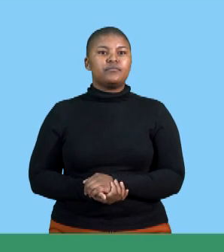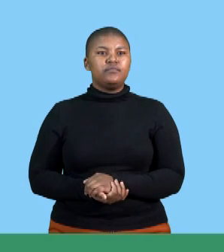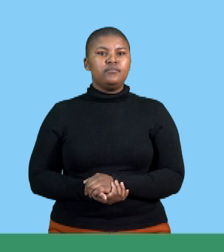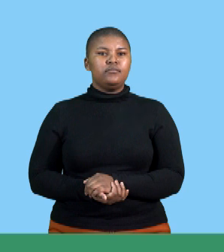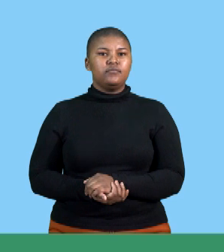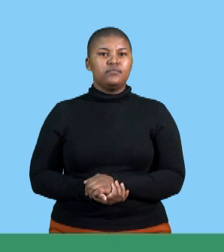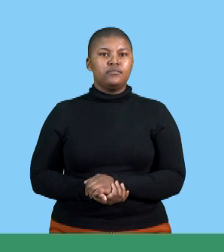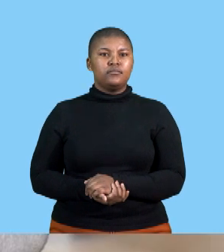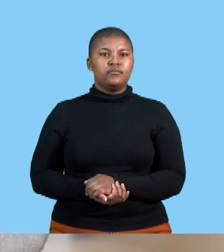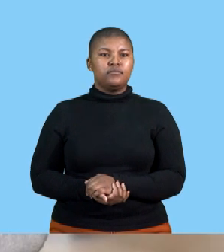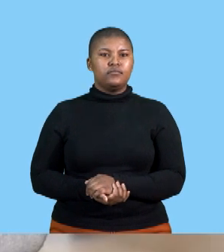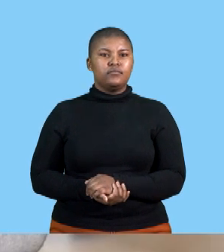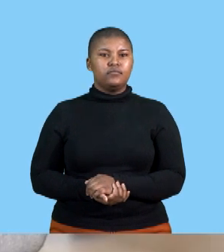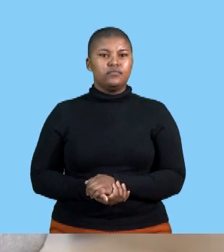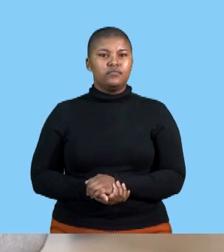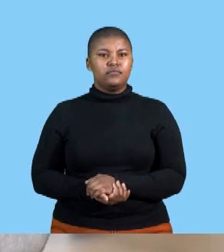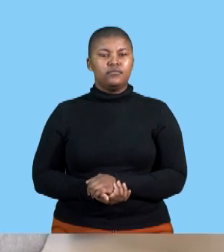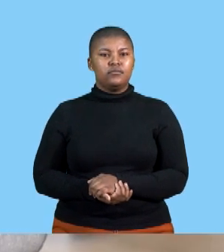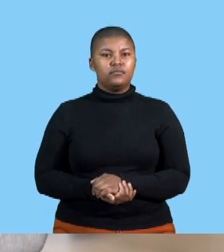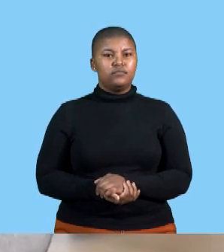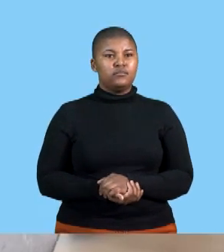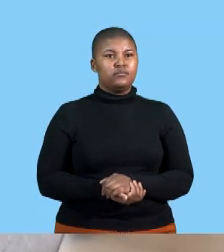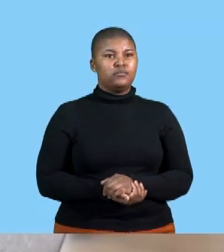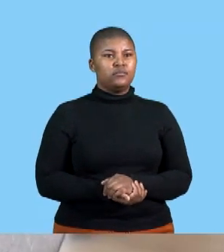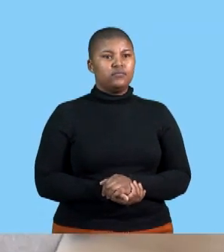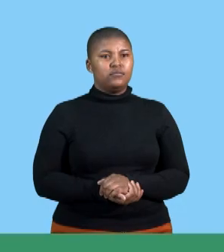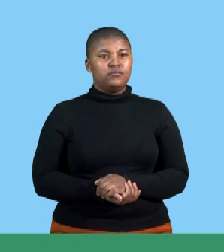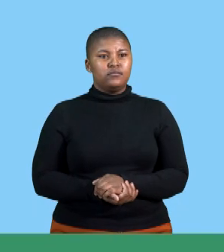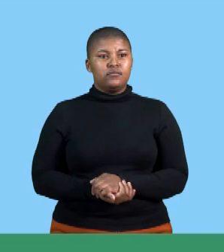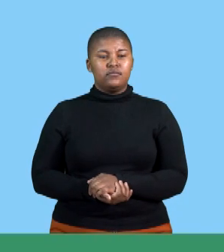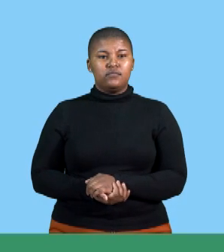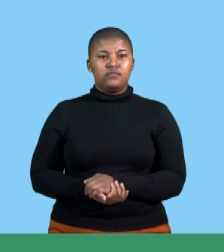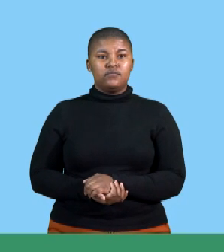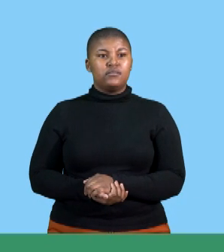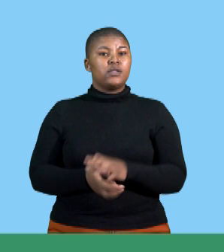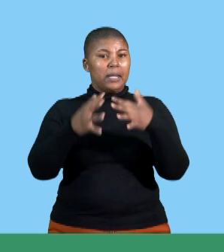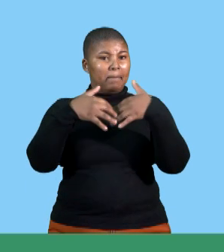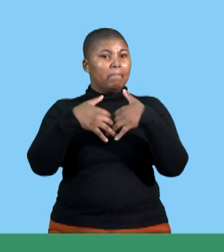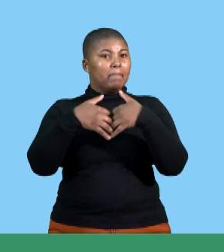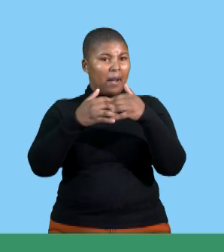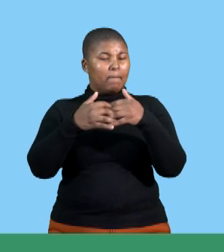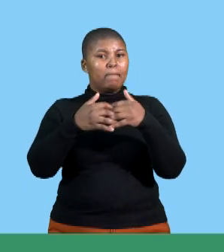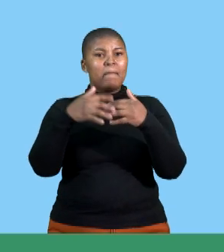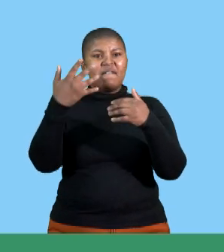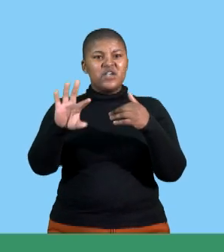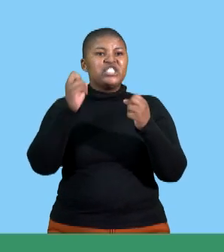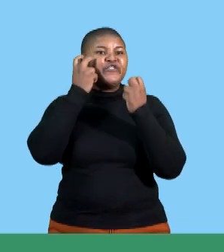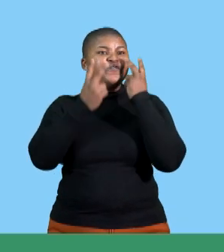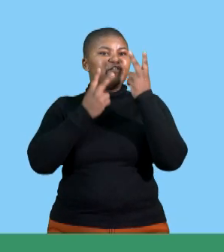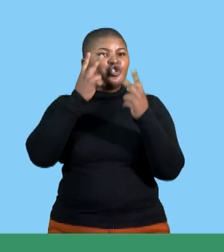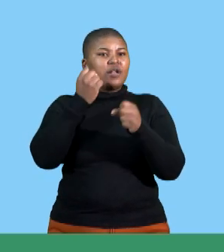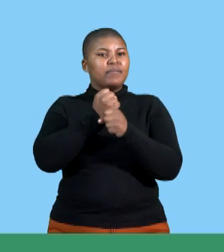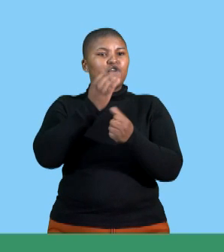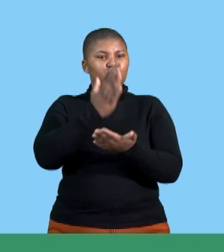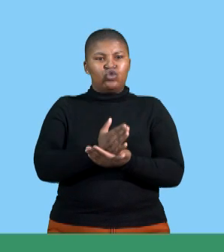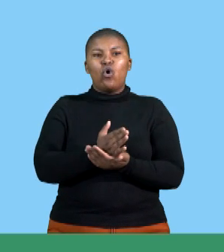All right. Uh, quote, three factors. We're still unquoting three factors. She created visual aids to make her points,